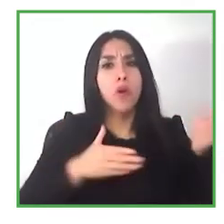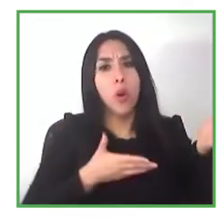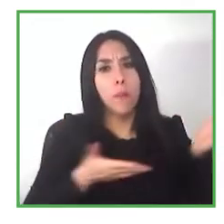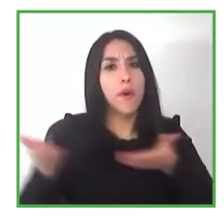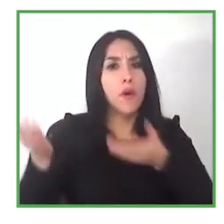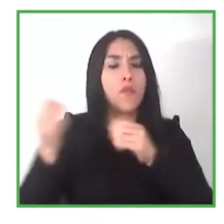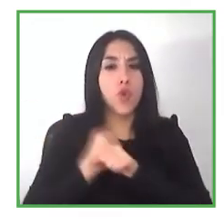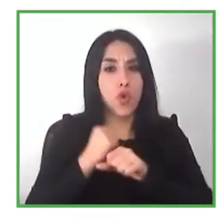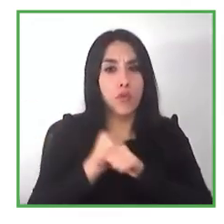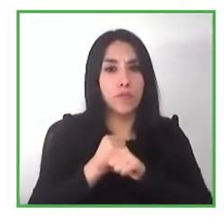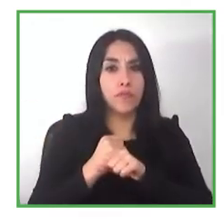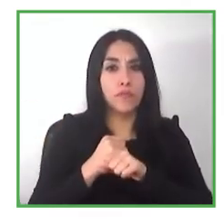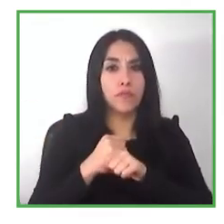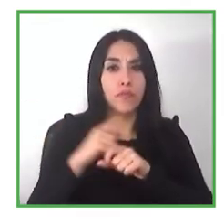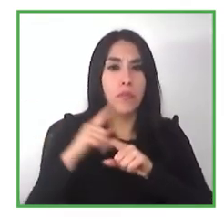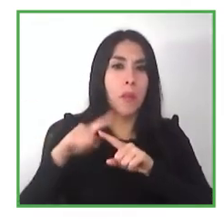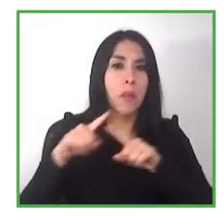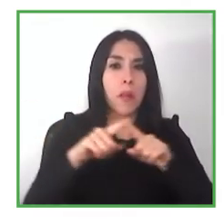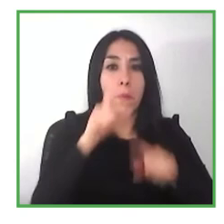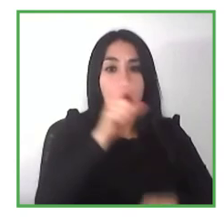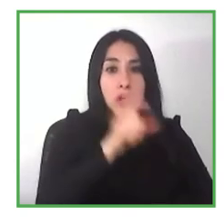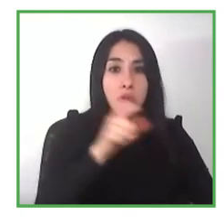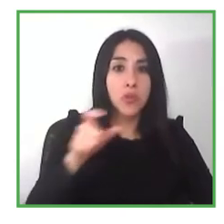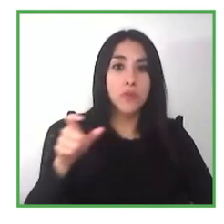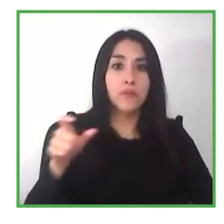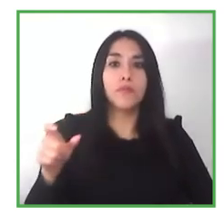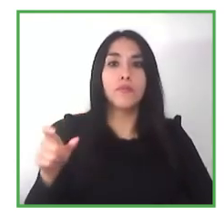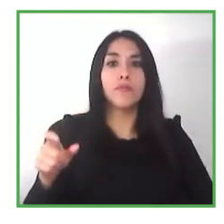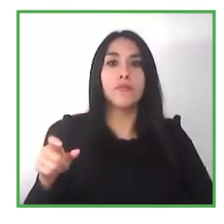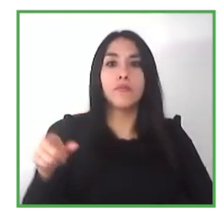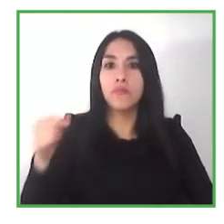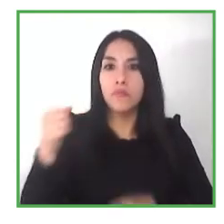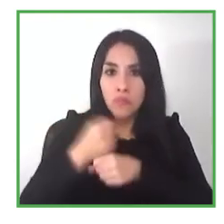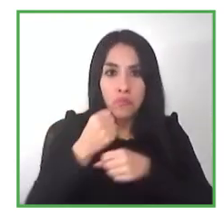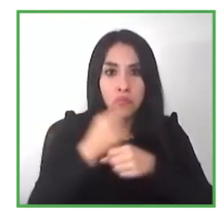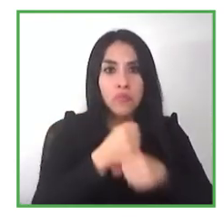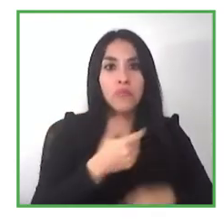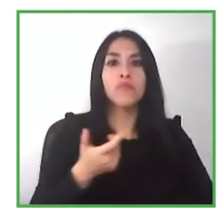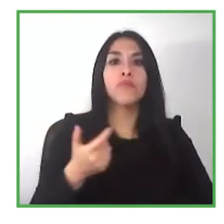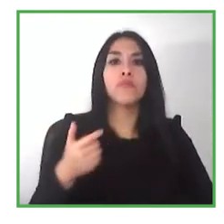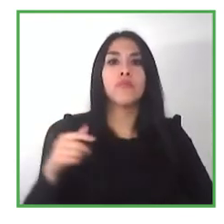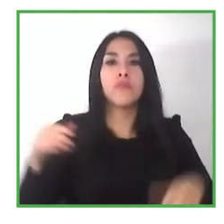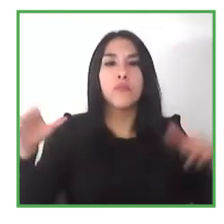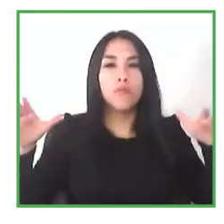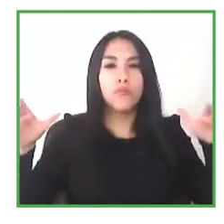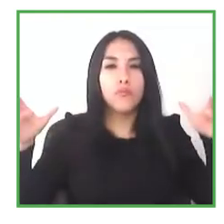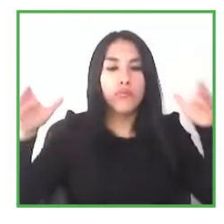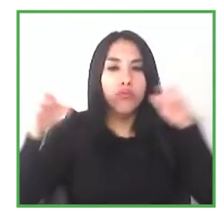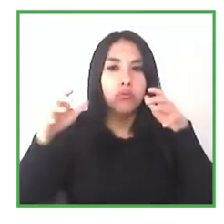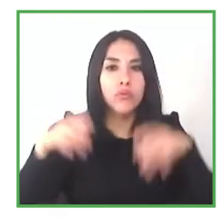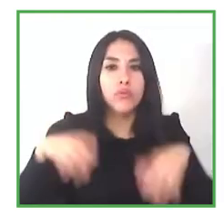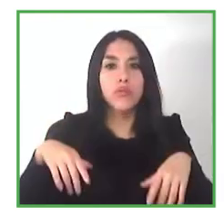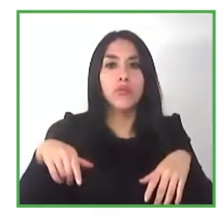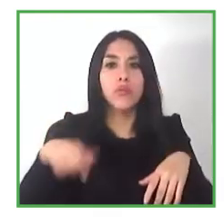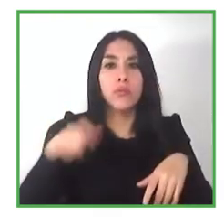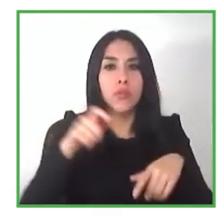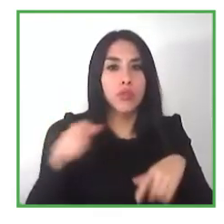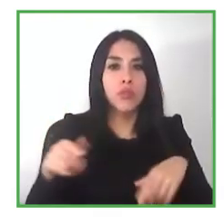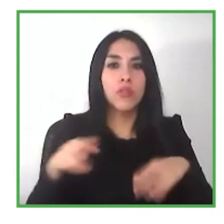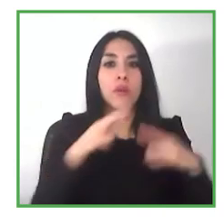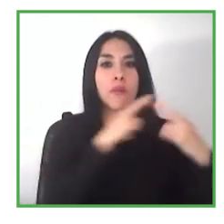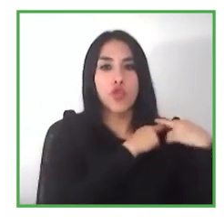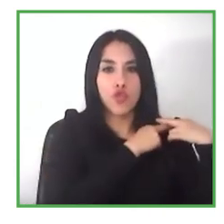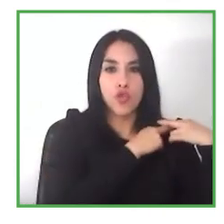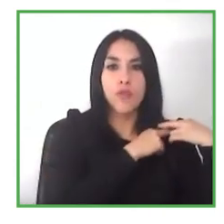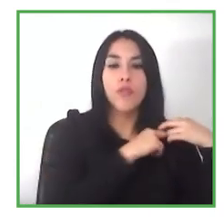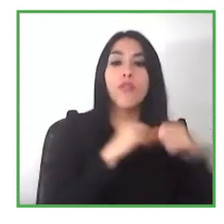ones in charge of carrying on and work day by day with that person right so what happens with that person has the